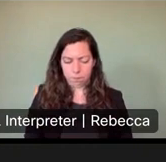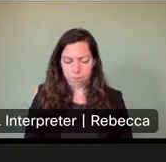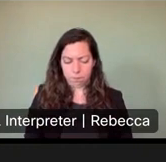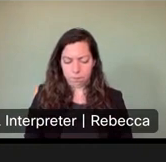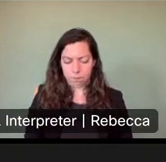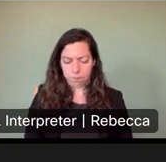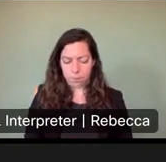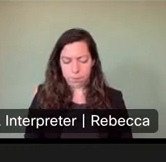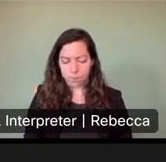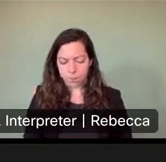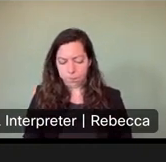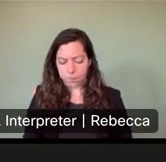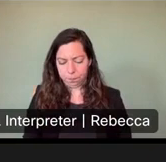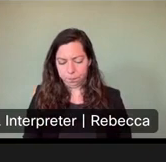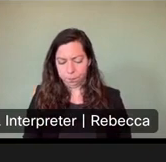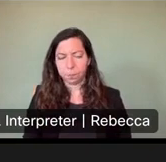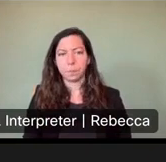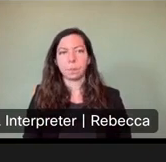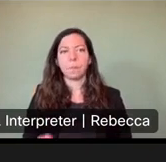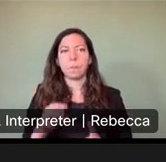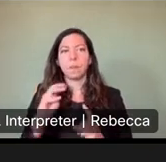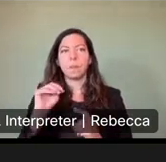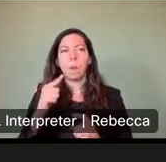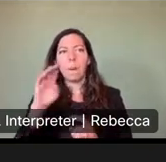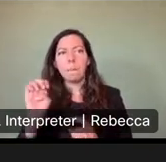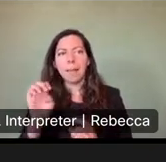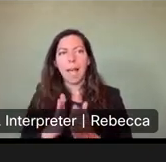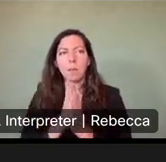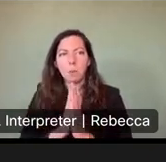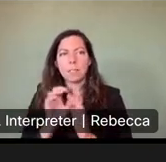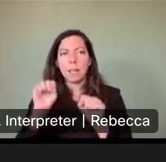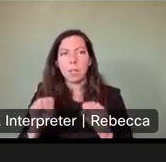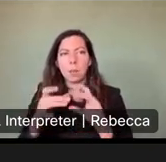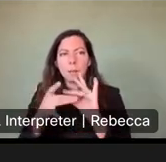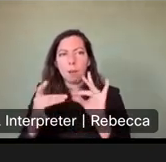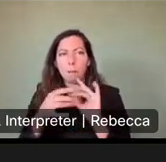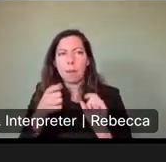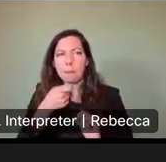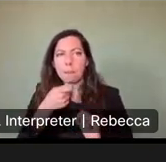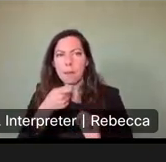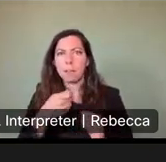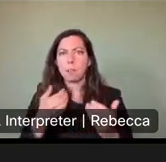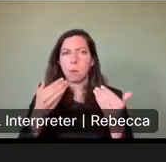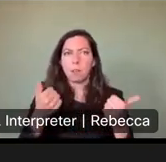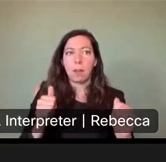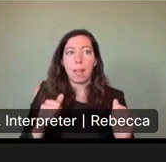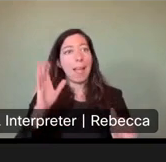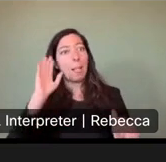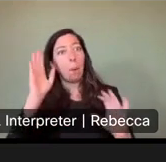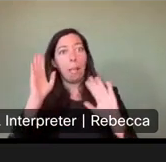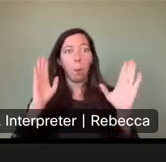So, Maggie, I clicked request from you go ahead and try to unmute yourself. You should be on. Hello. Hello,